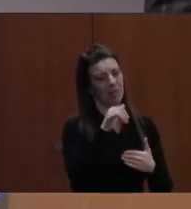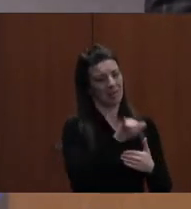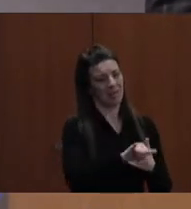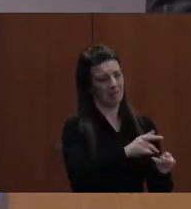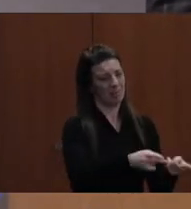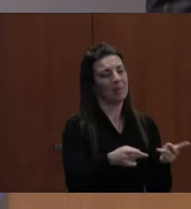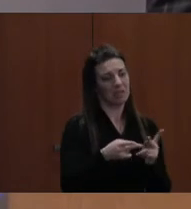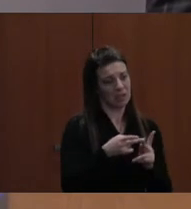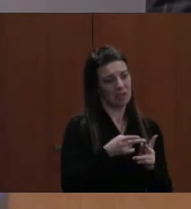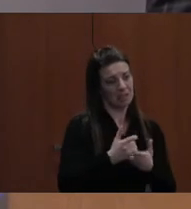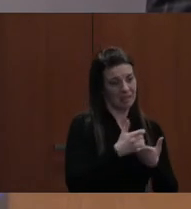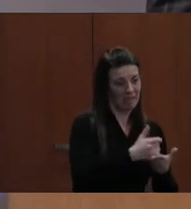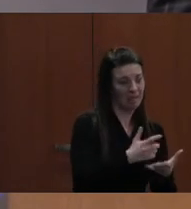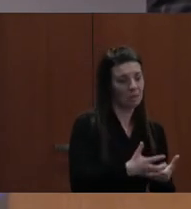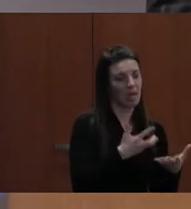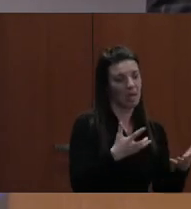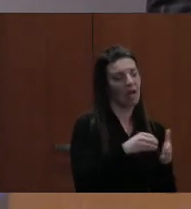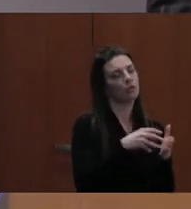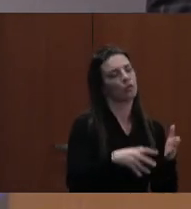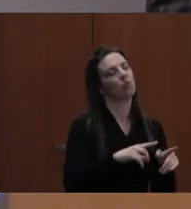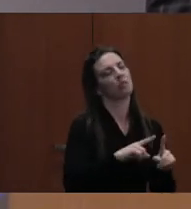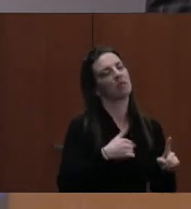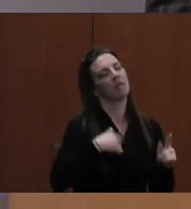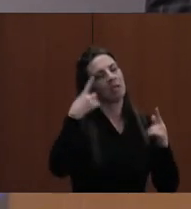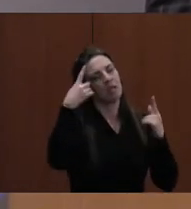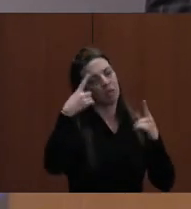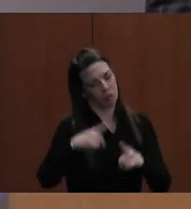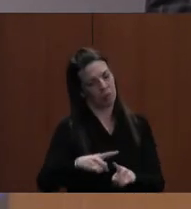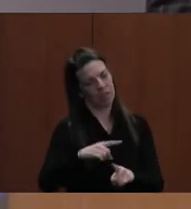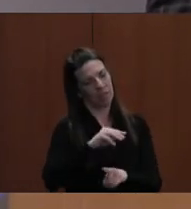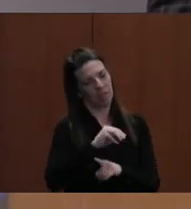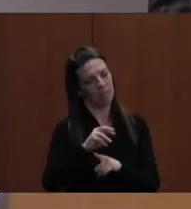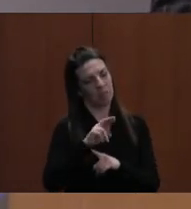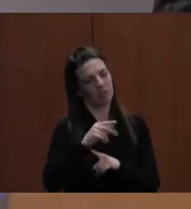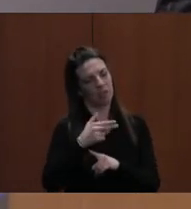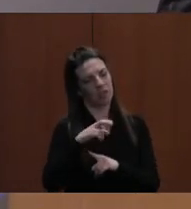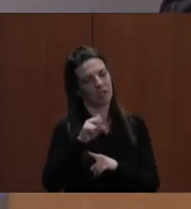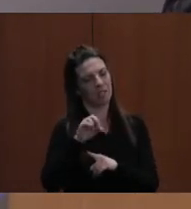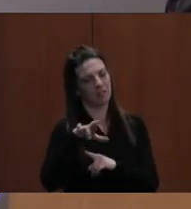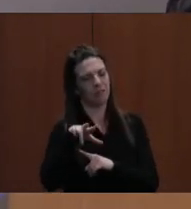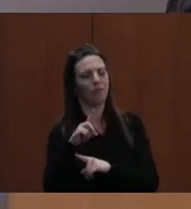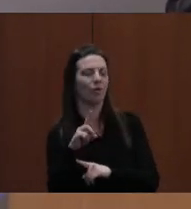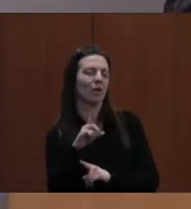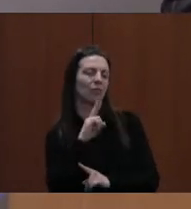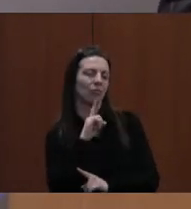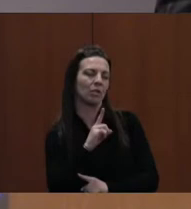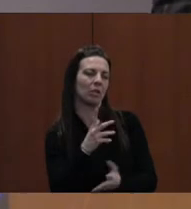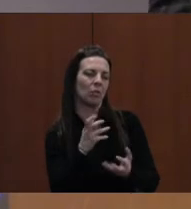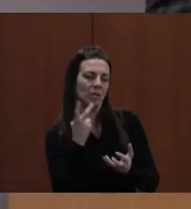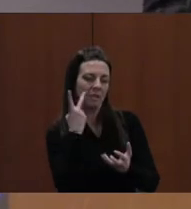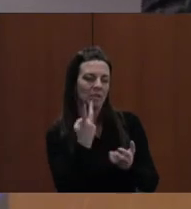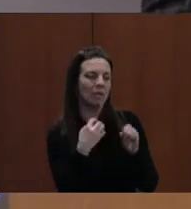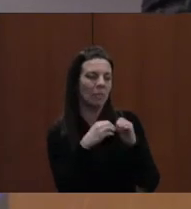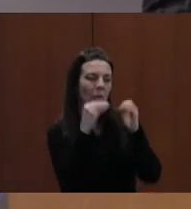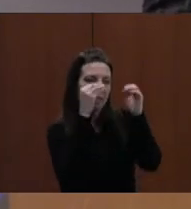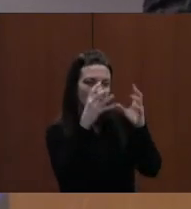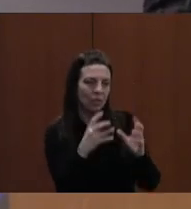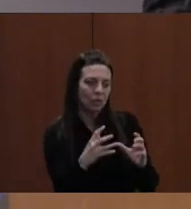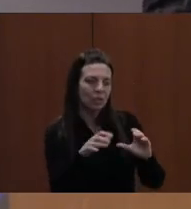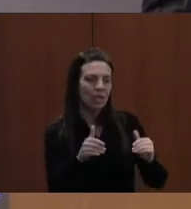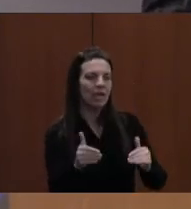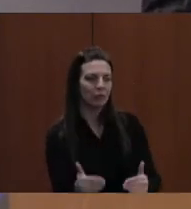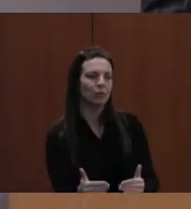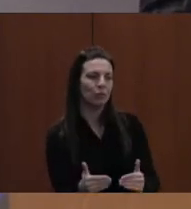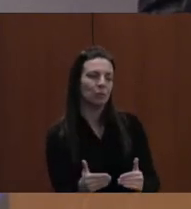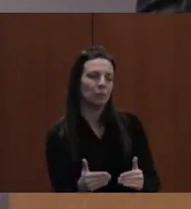I do agree with Mr. Guestford that I personally want to see more teachers in the classroom. I think that is where